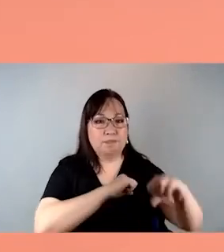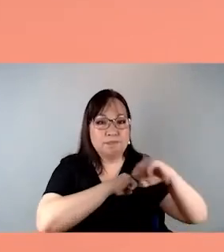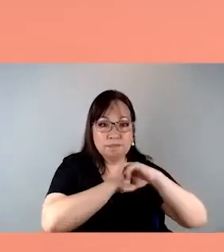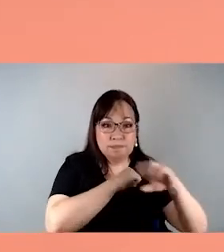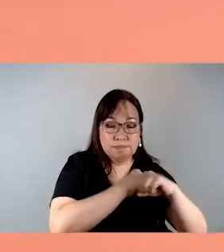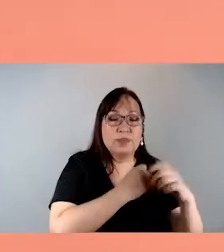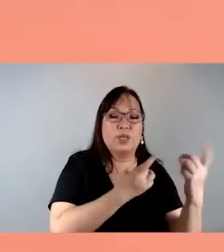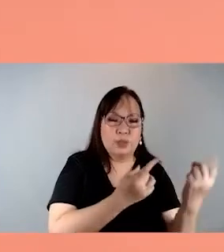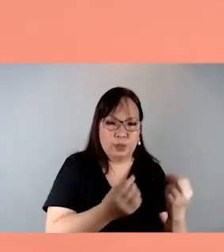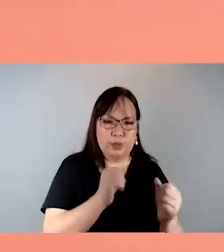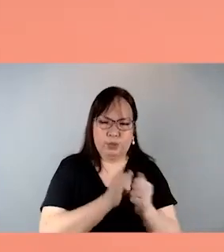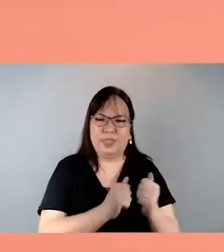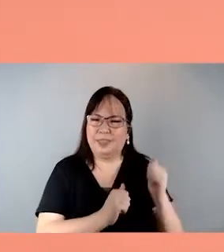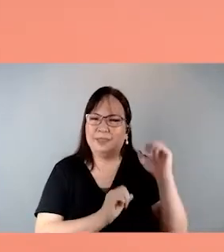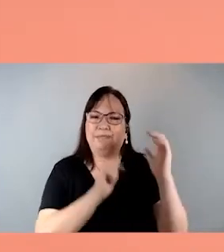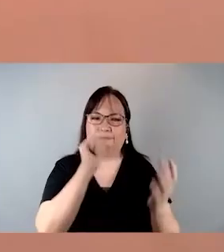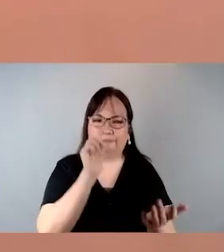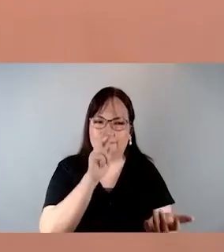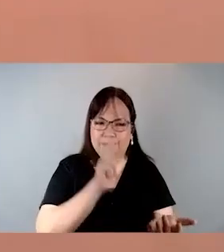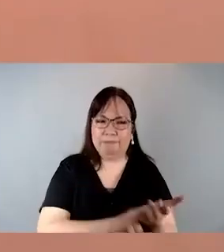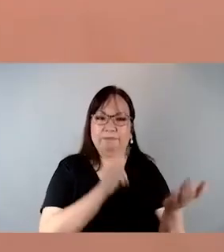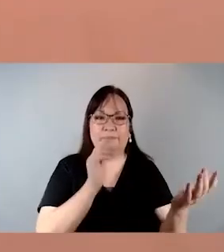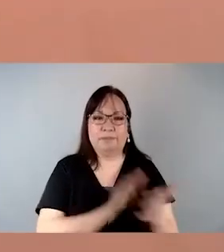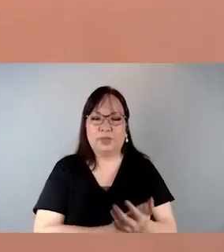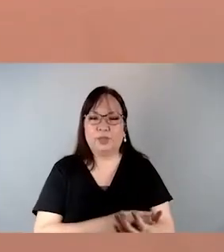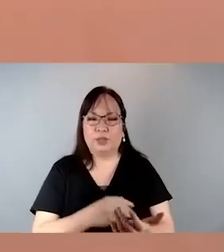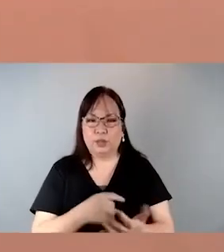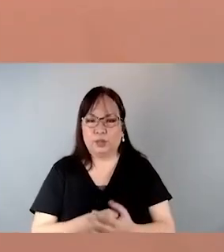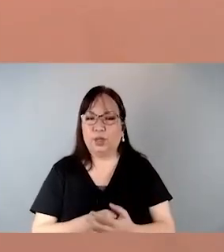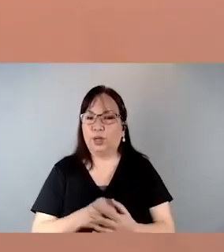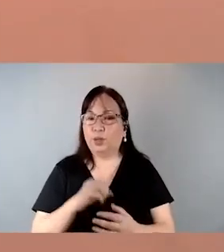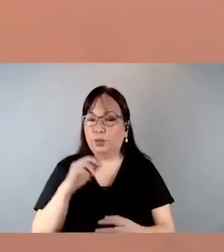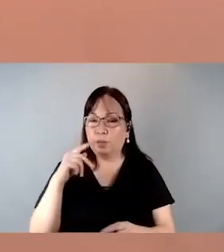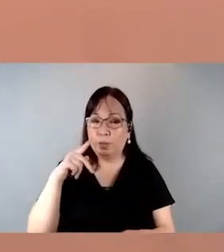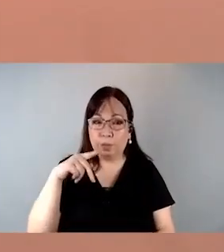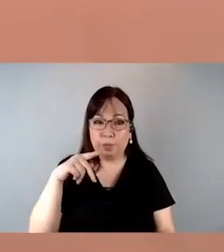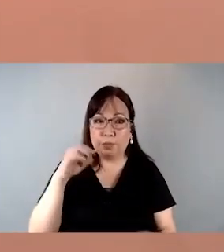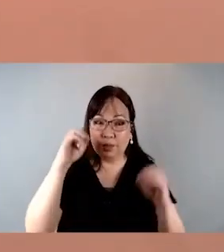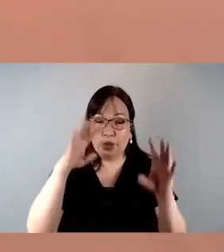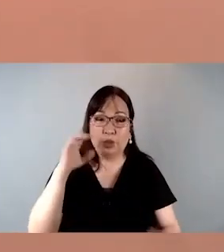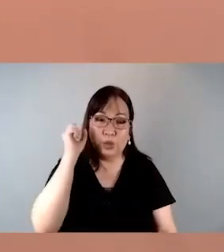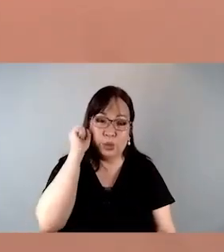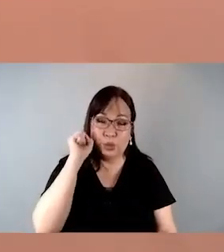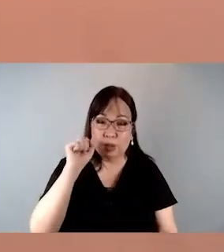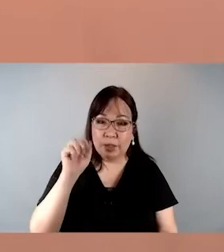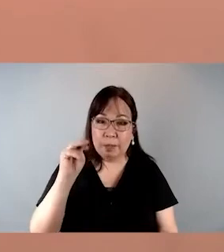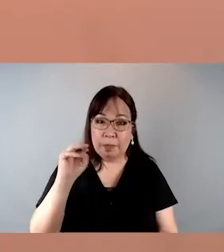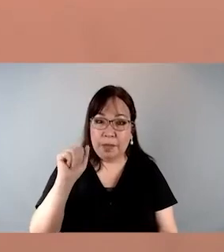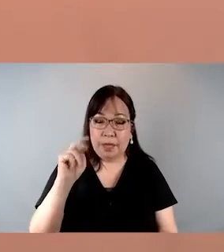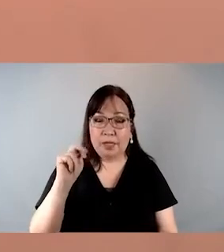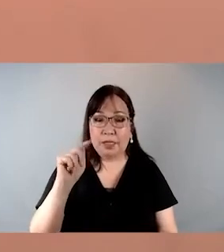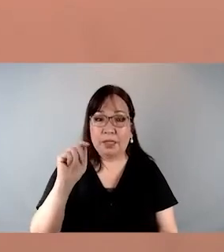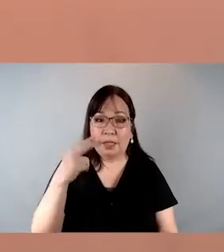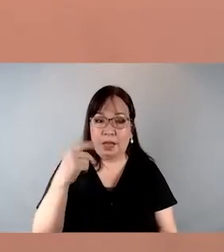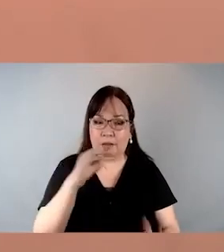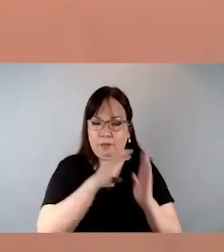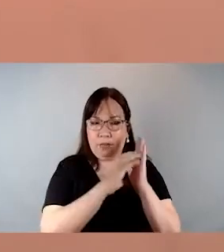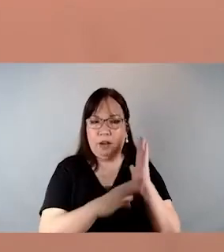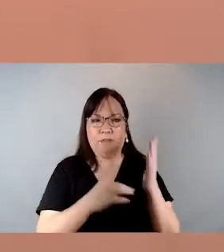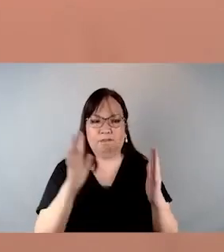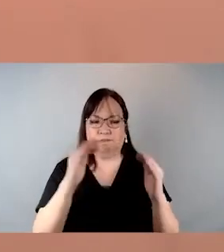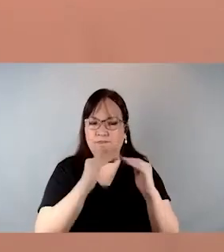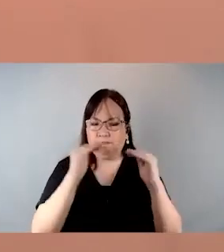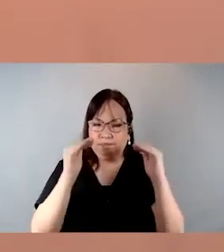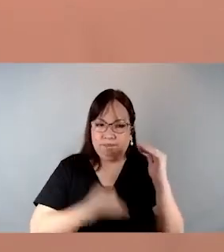fulfill, and therefore follow. Professor Samantha Besson, in her article, The Principle of Non-Discrimination